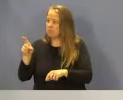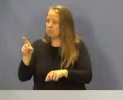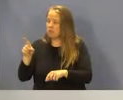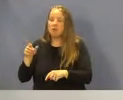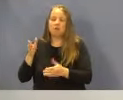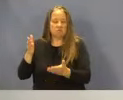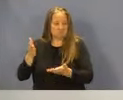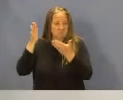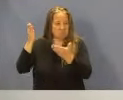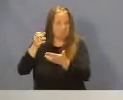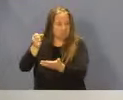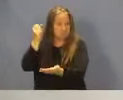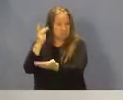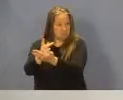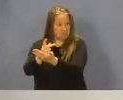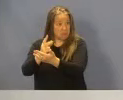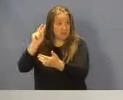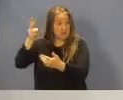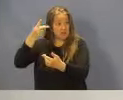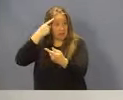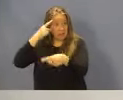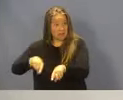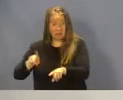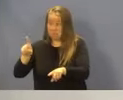Motion has been made for approval. Is there a second?